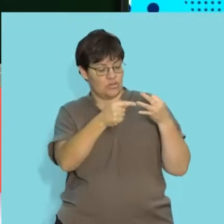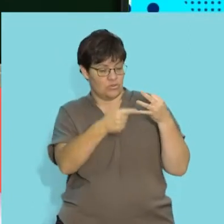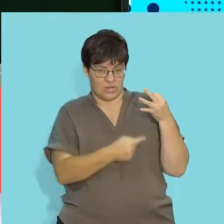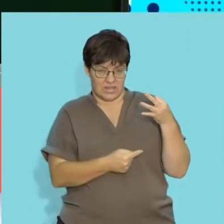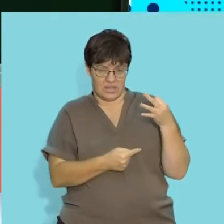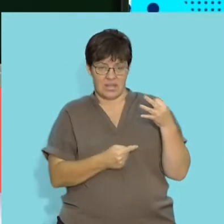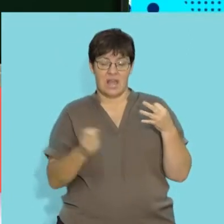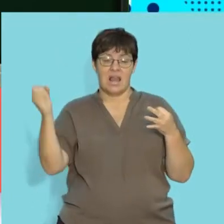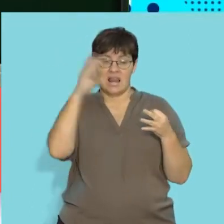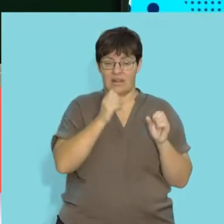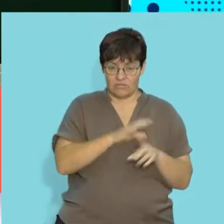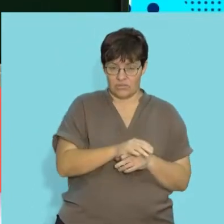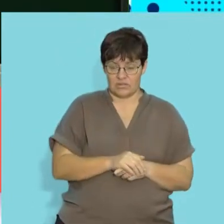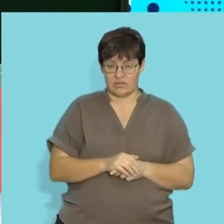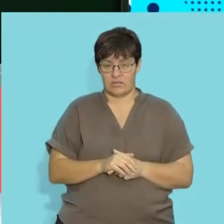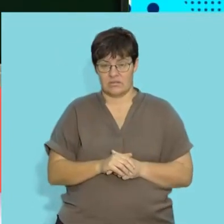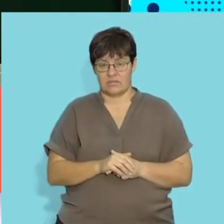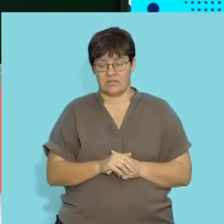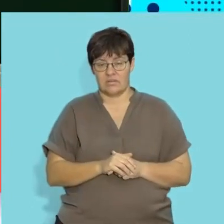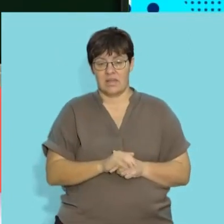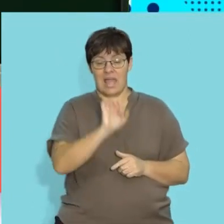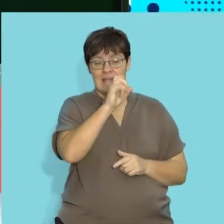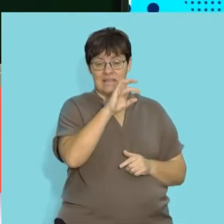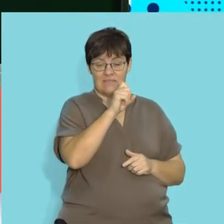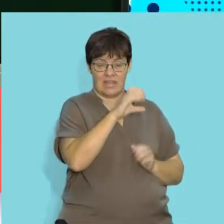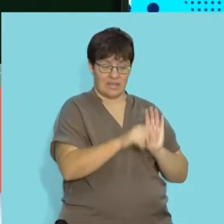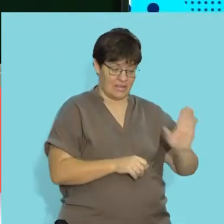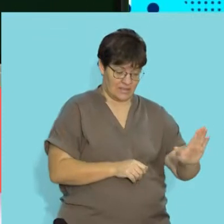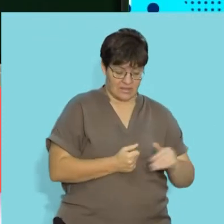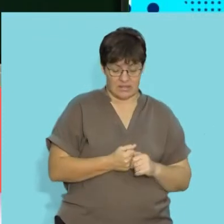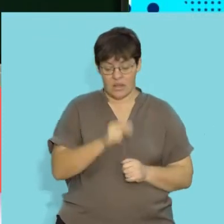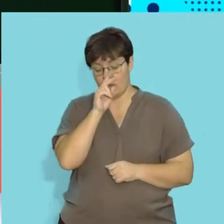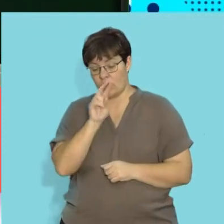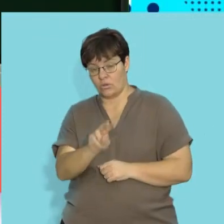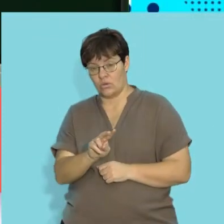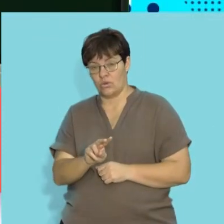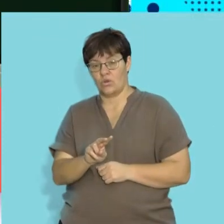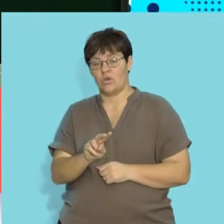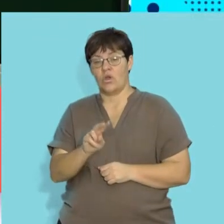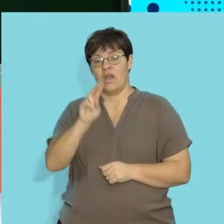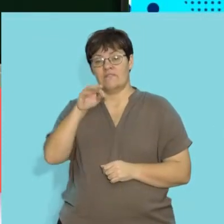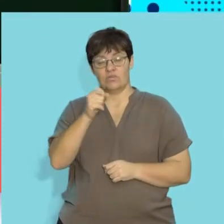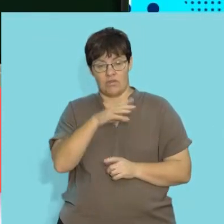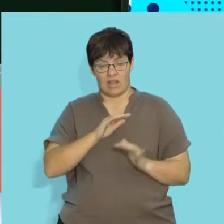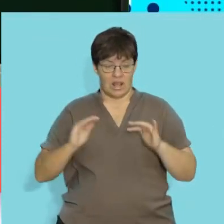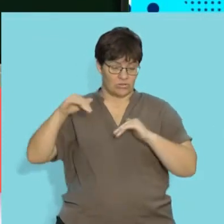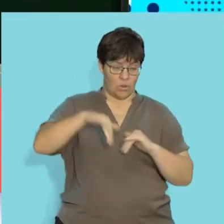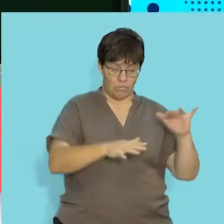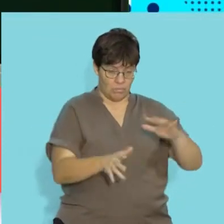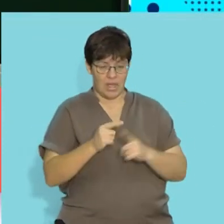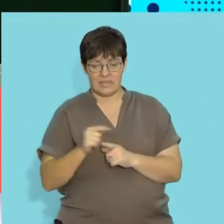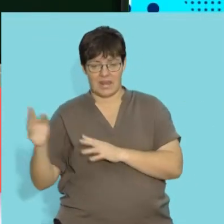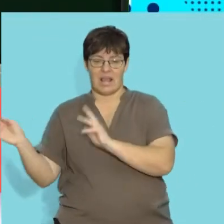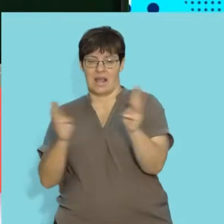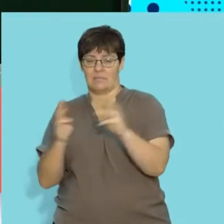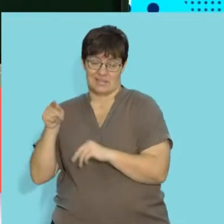factors that influence light. We've looked at the edaphic factors, we've looked at the physiographic factors and then